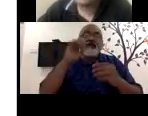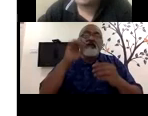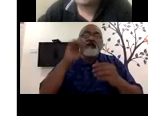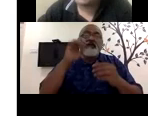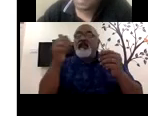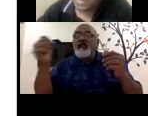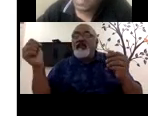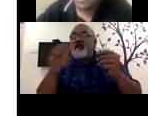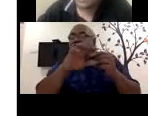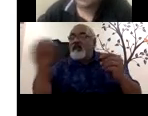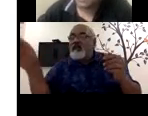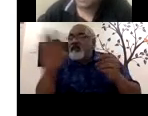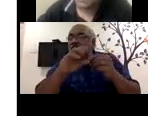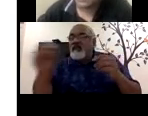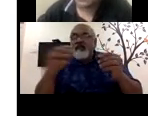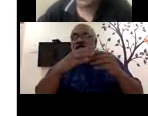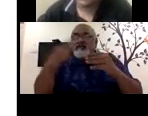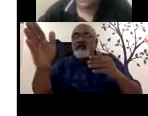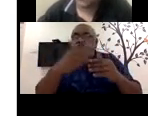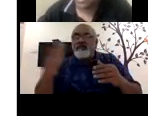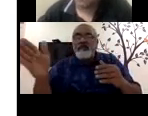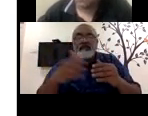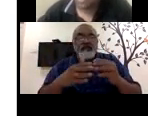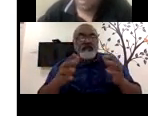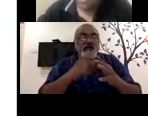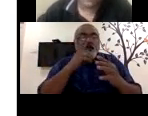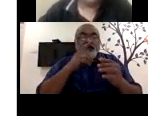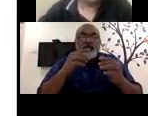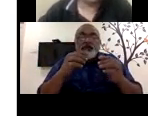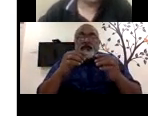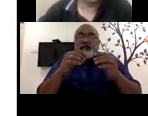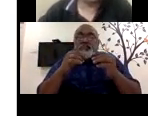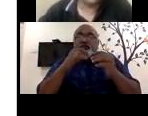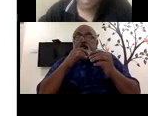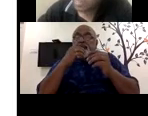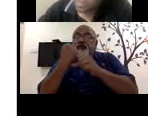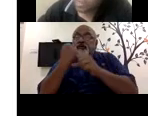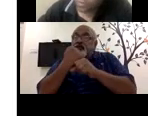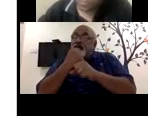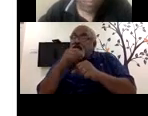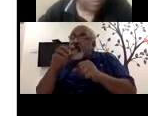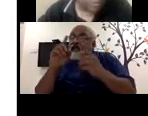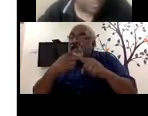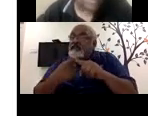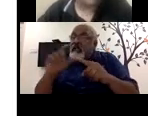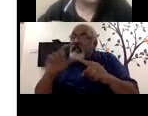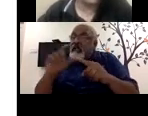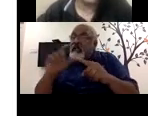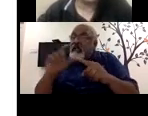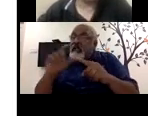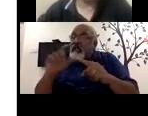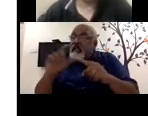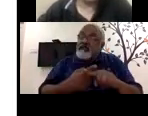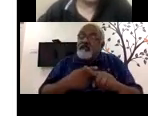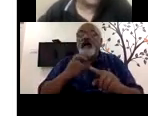Excel, understanding basic English, if these two are improved, we can really hire them. Okay. So first step is to